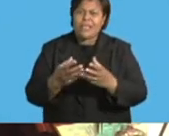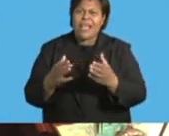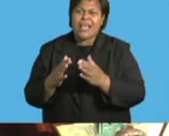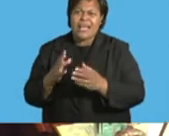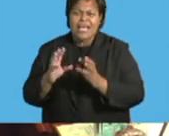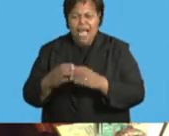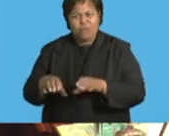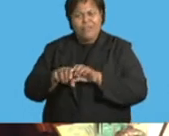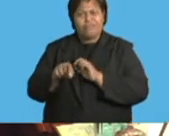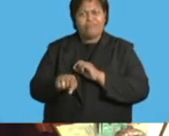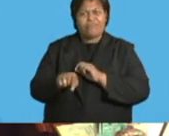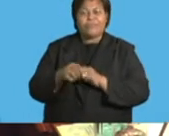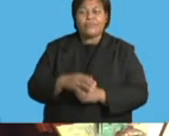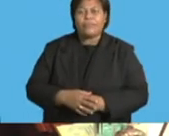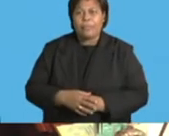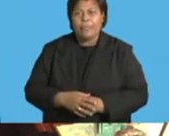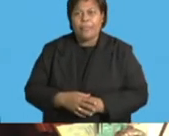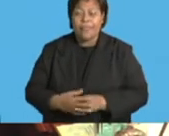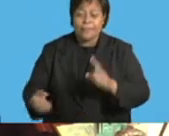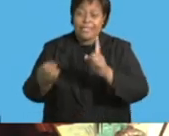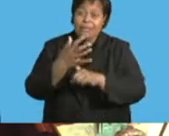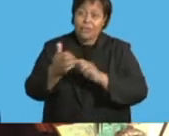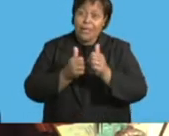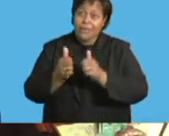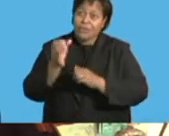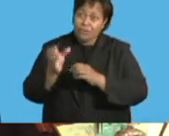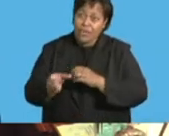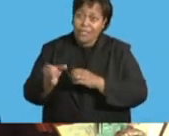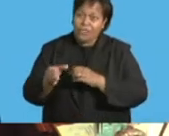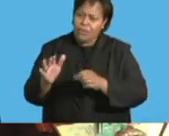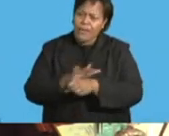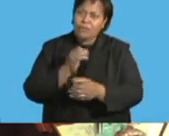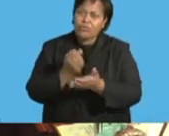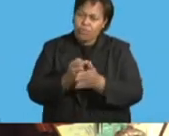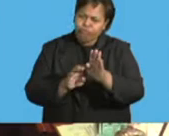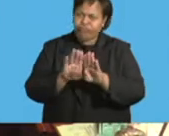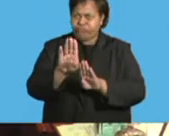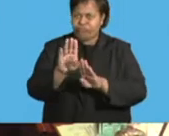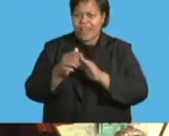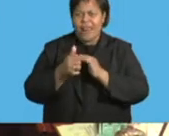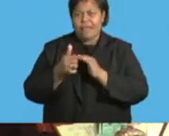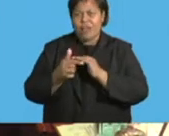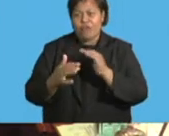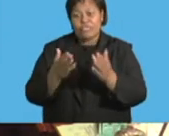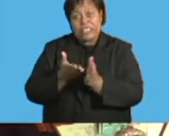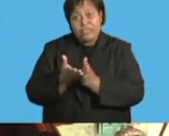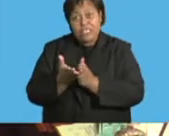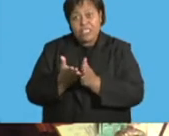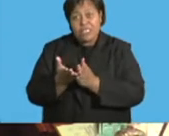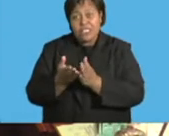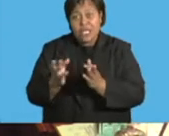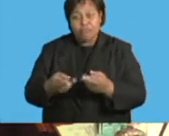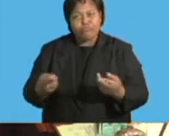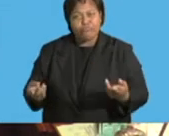Mr. Speaker, sir, special administrators will ensure that enhanced level of services and facilities are provided to